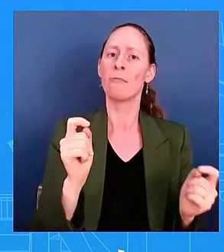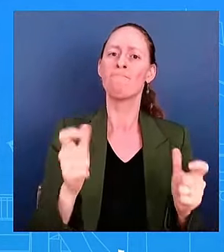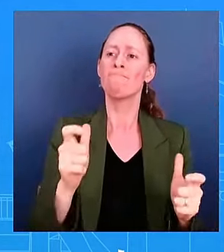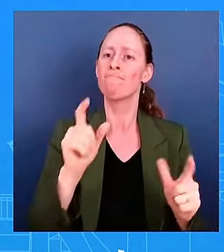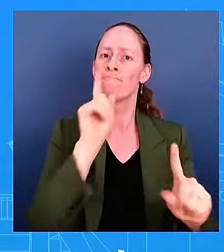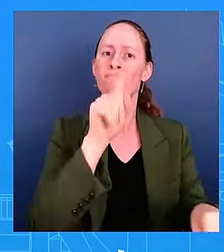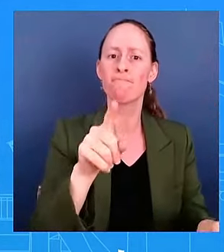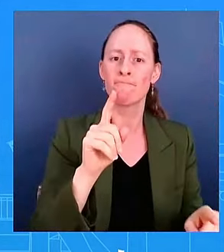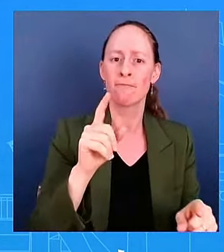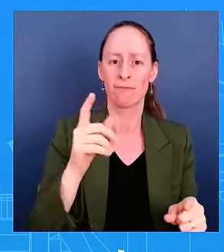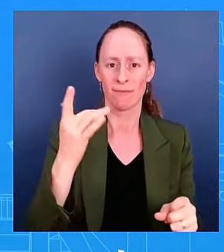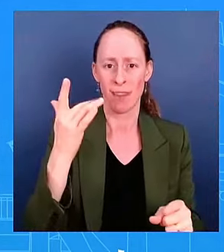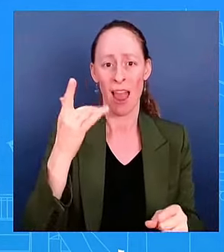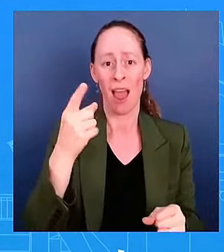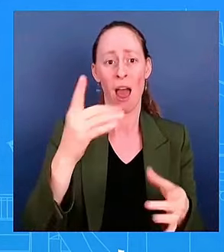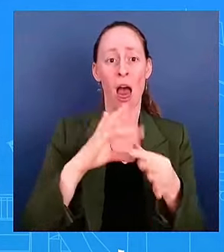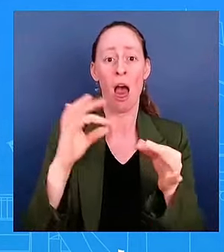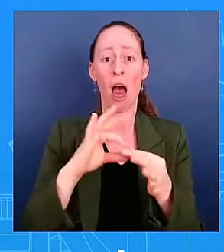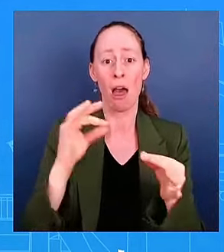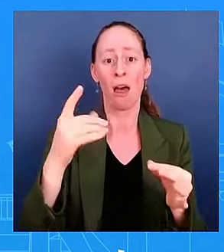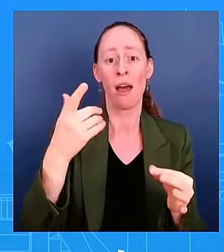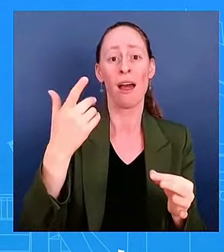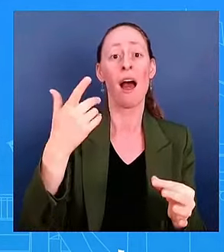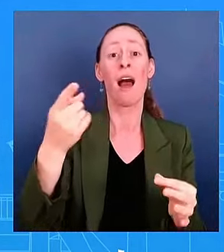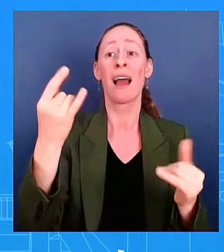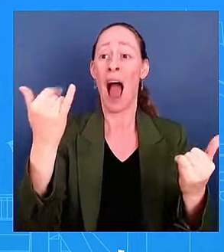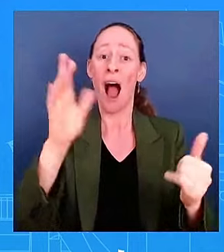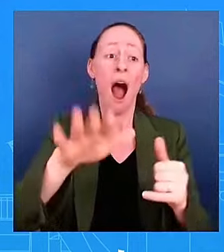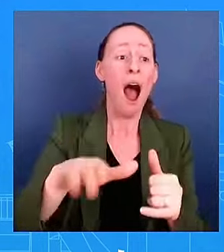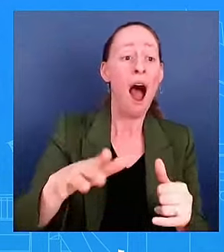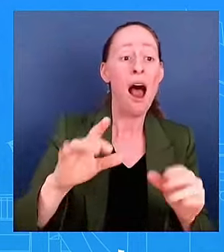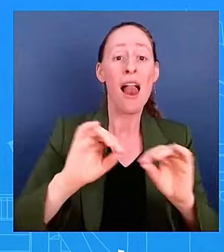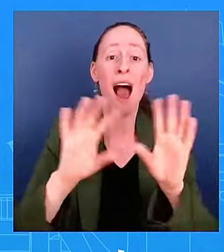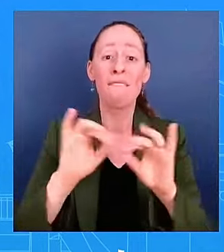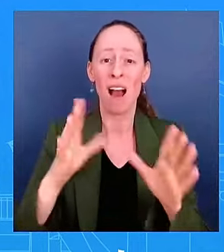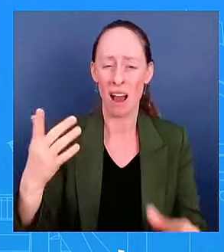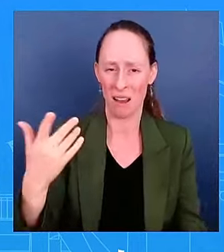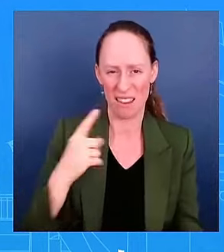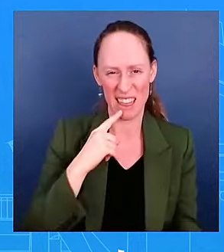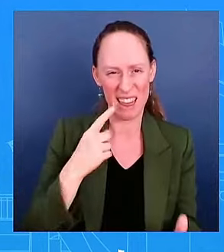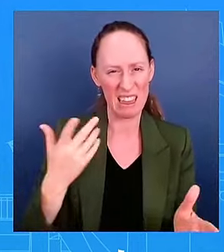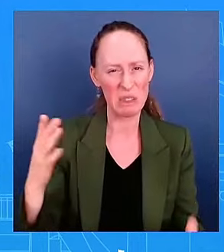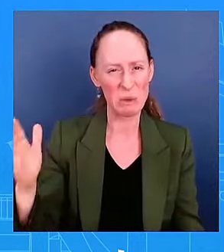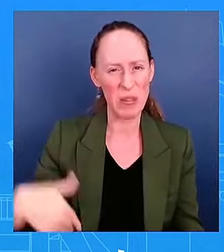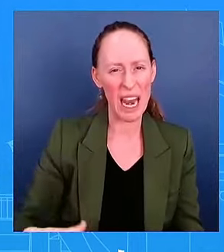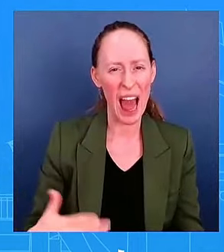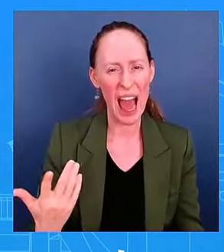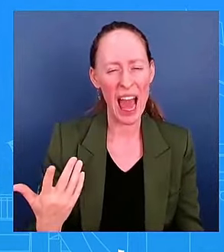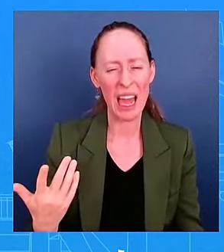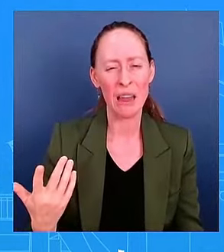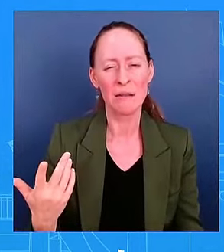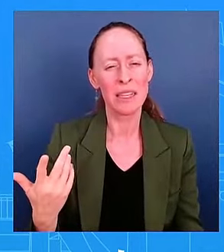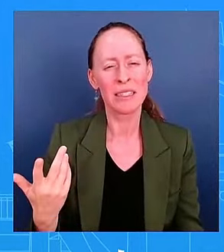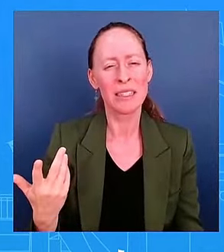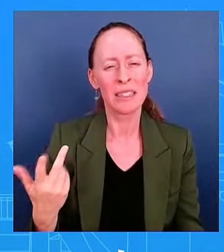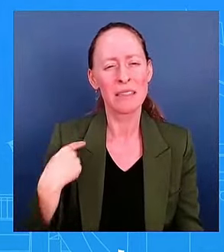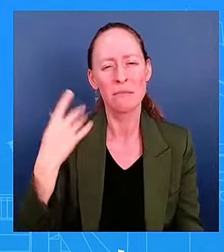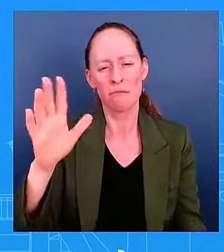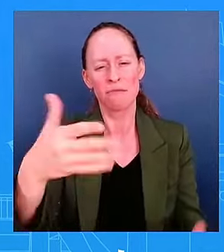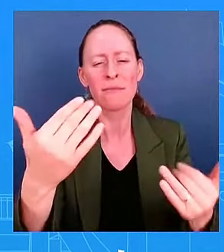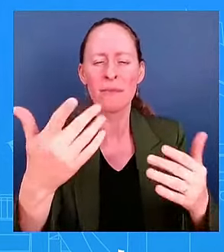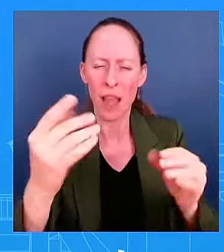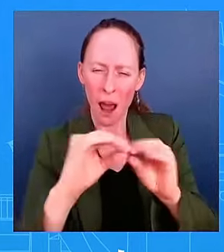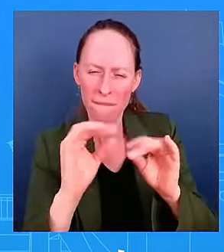late. Quickly enough on what specifically? In explaining and discussing what happened at the debate and reassuring